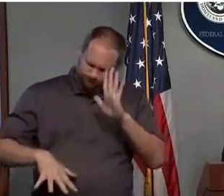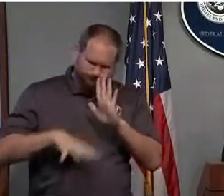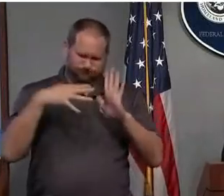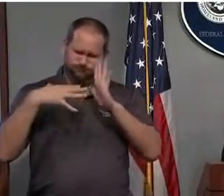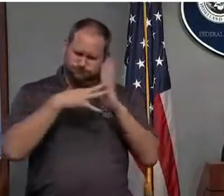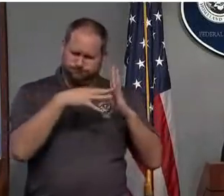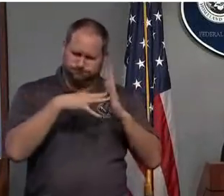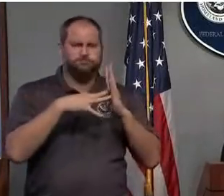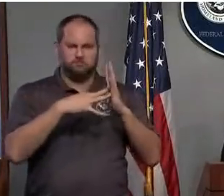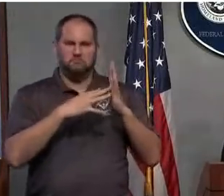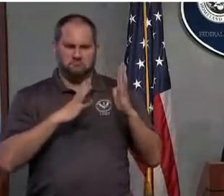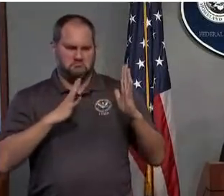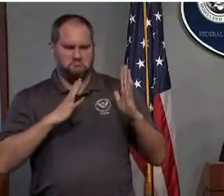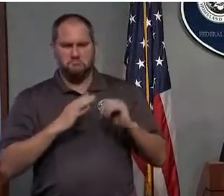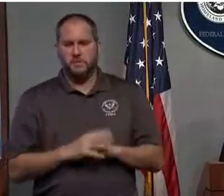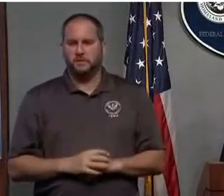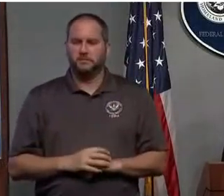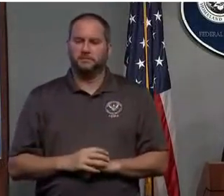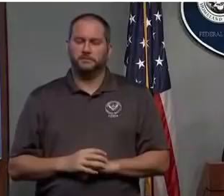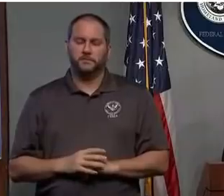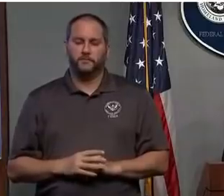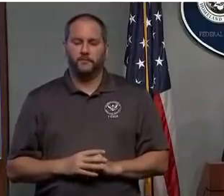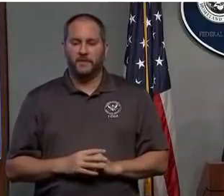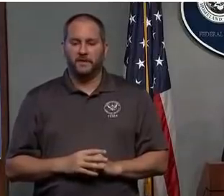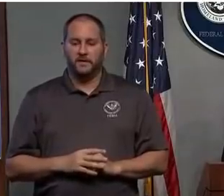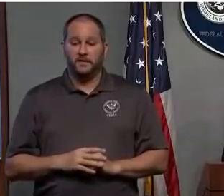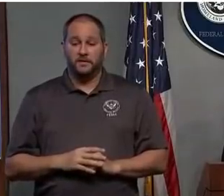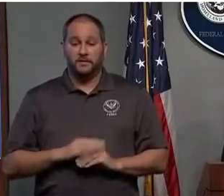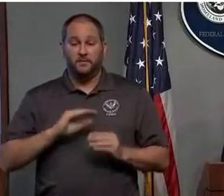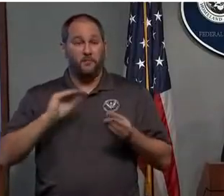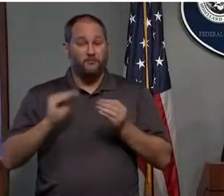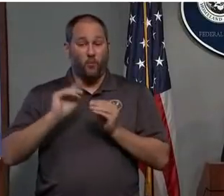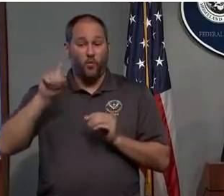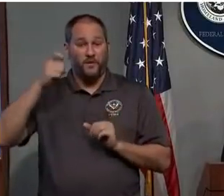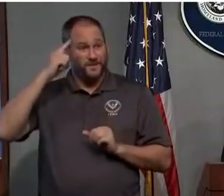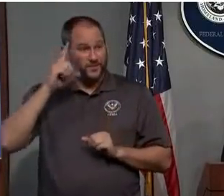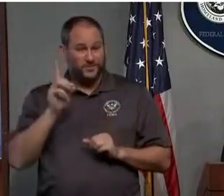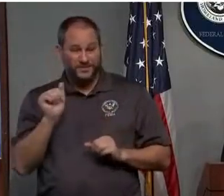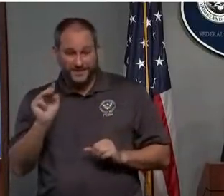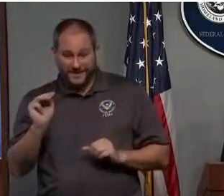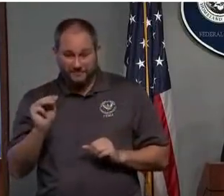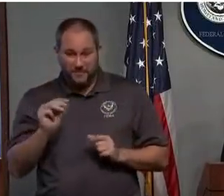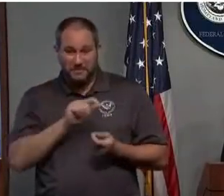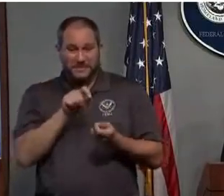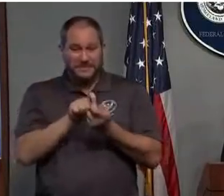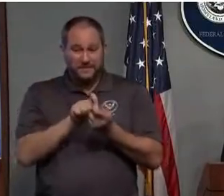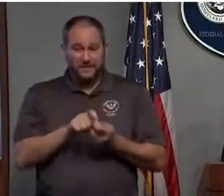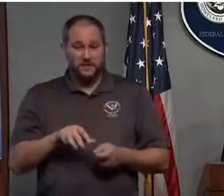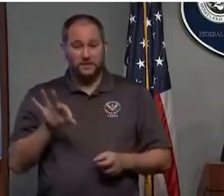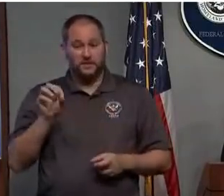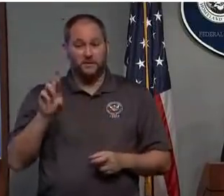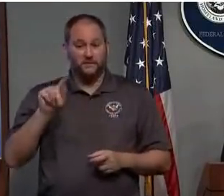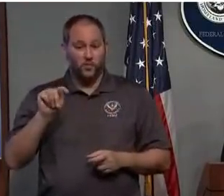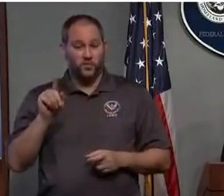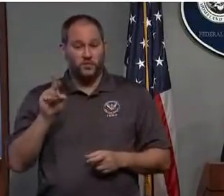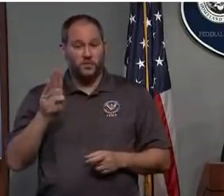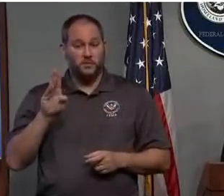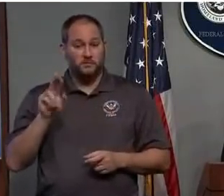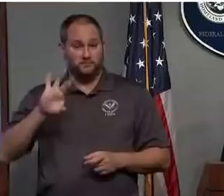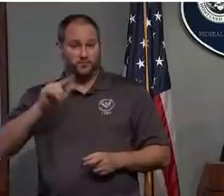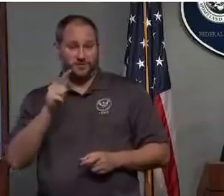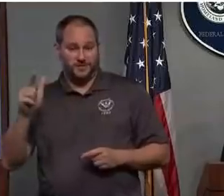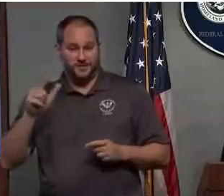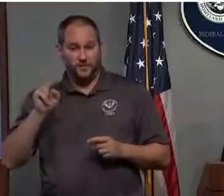path of the storm. And then there are other federal dams, specifically dams on Fort Bragg, North Carolina, Fort Jackson, South